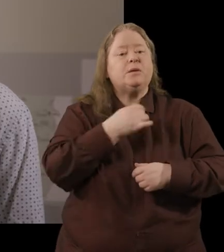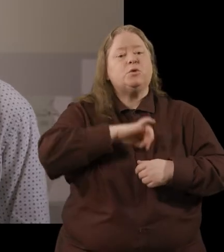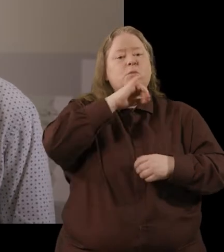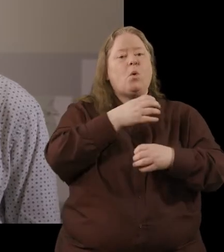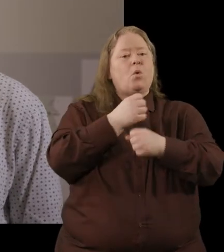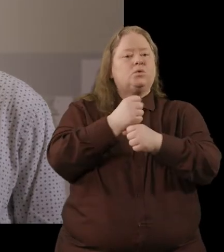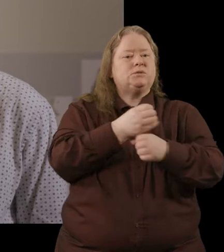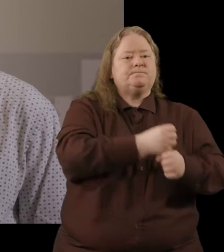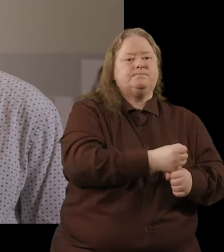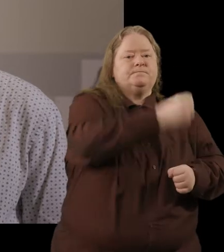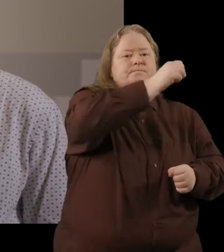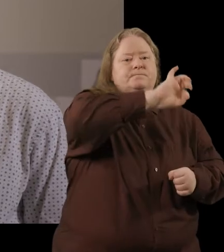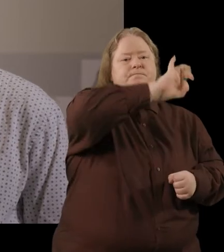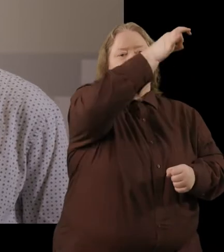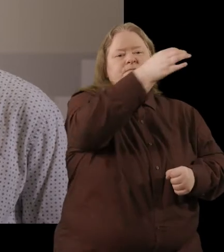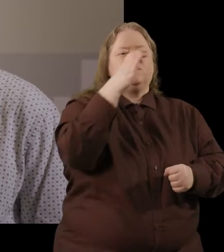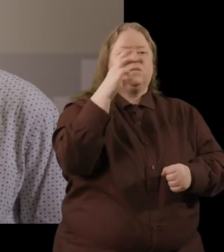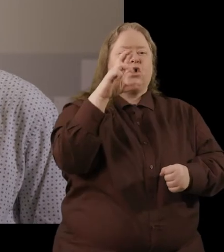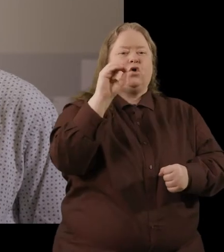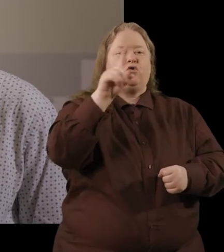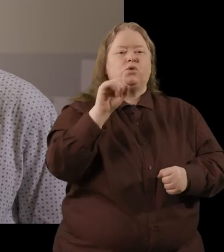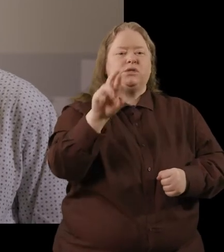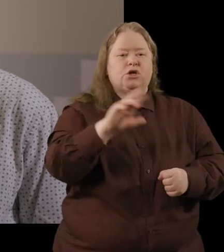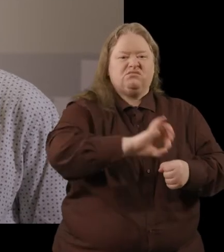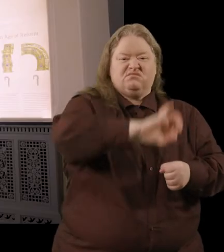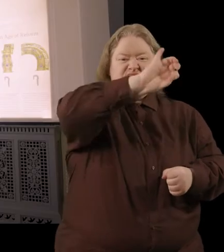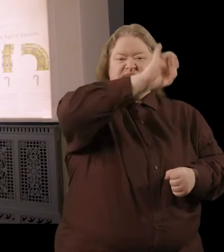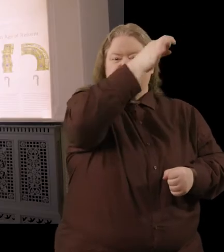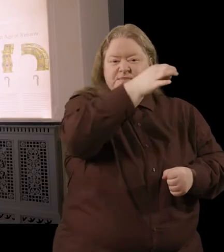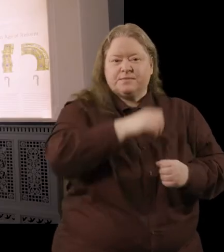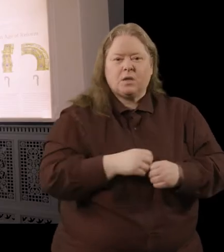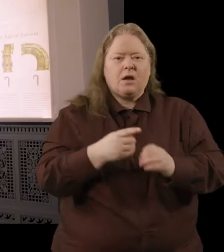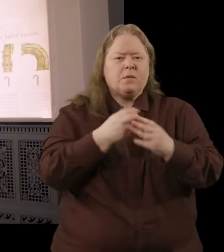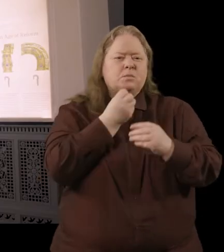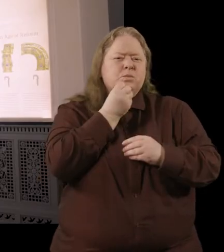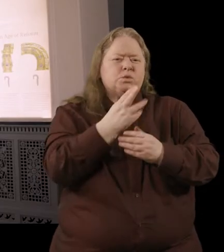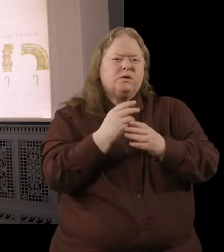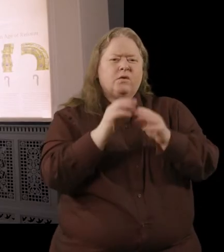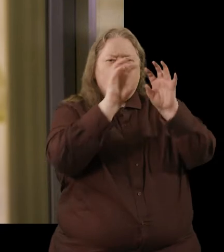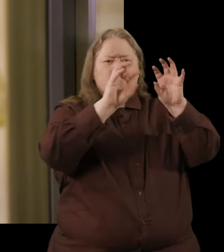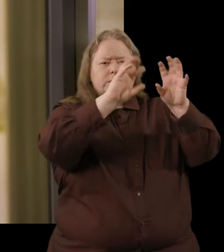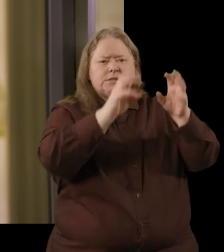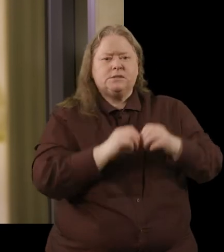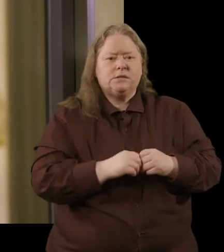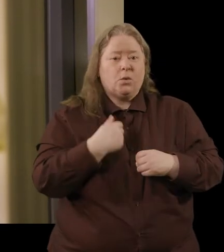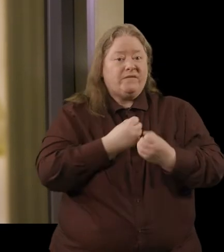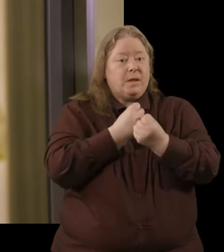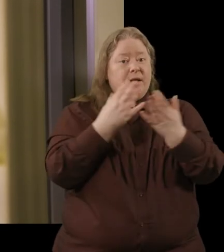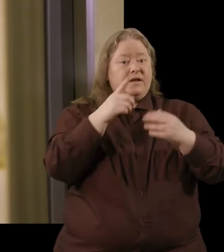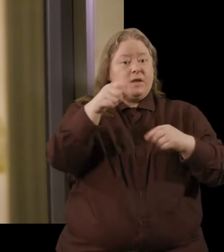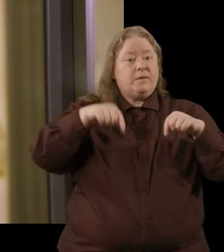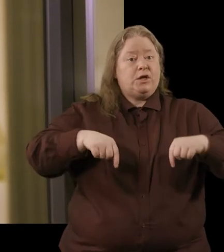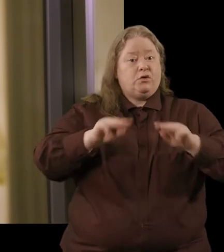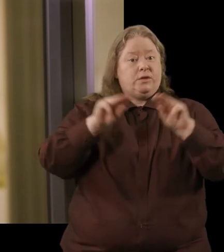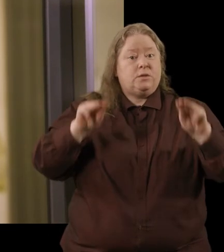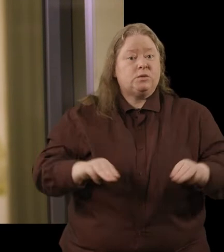bishop is holding a crozier, which is kind of a crooked staff covered in all kinds of beautiful ornaments. We have many of them here in the